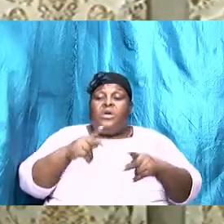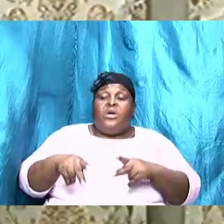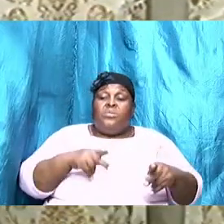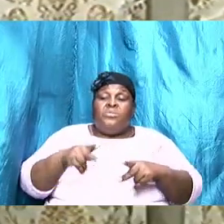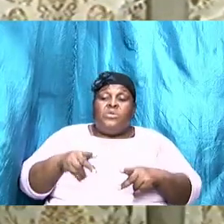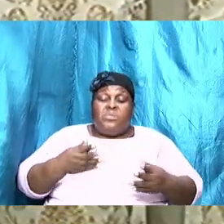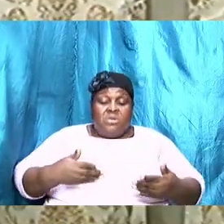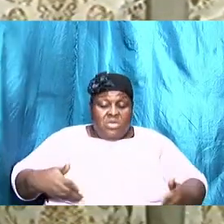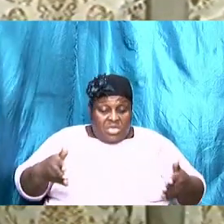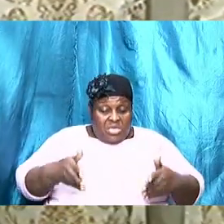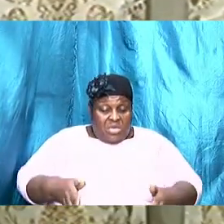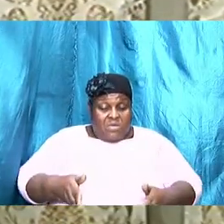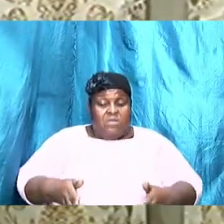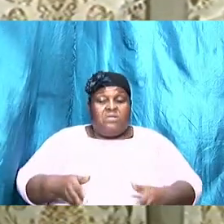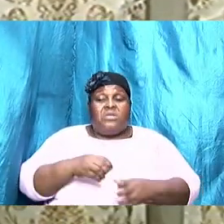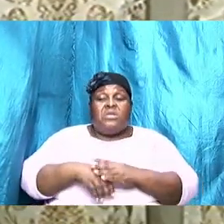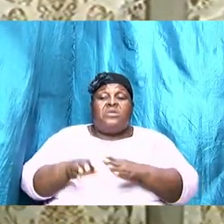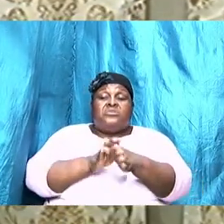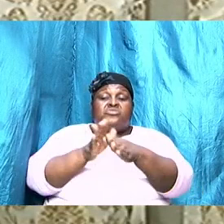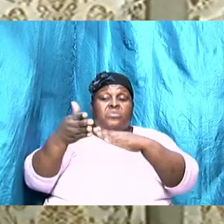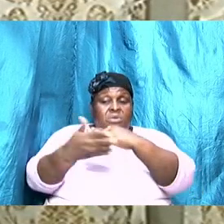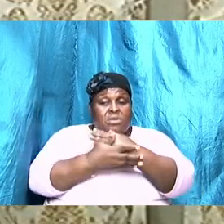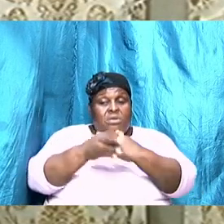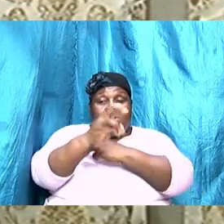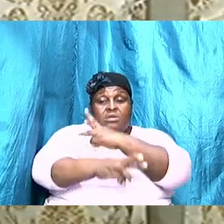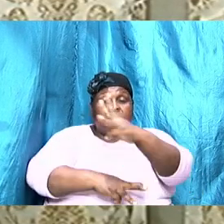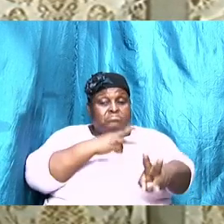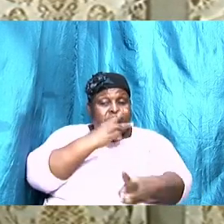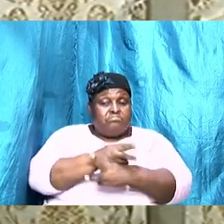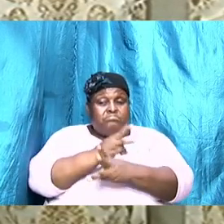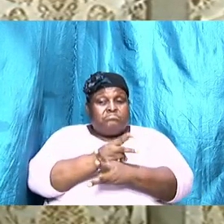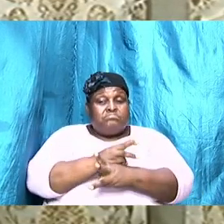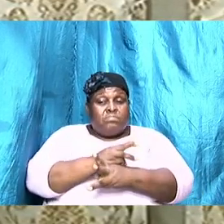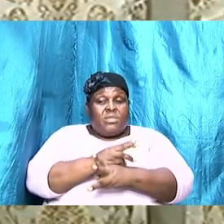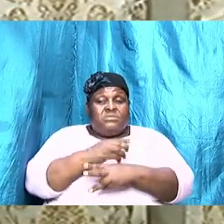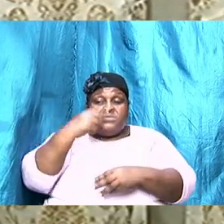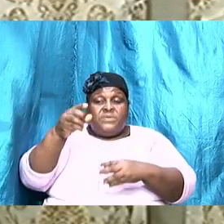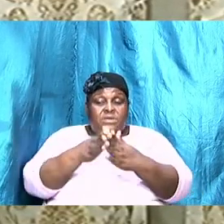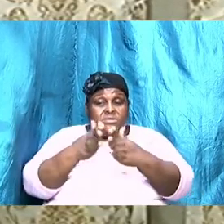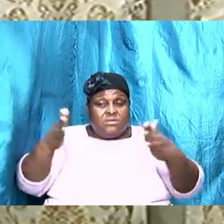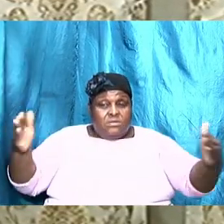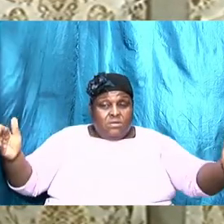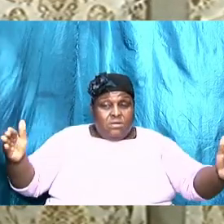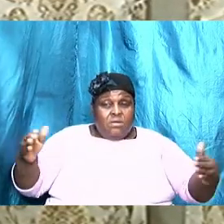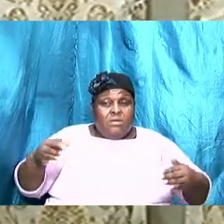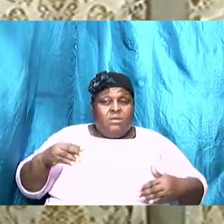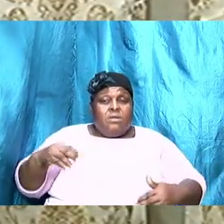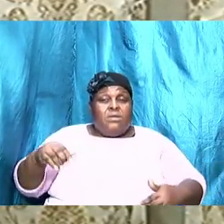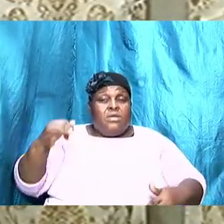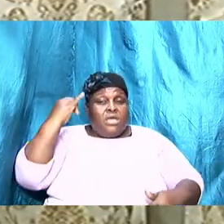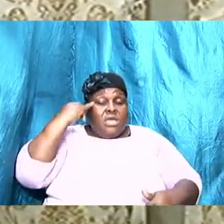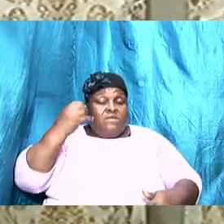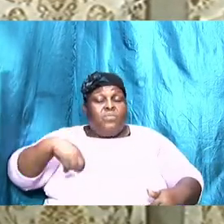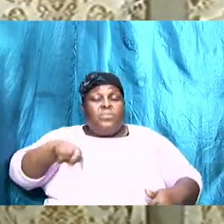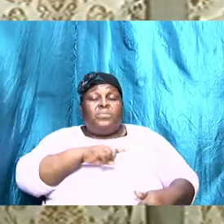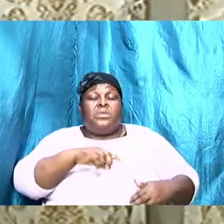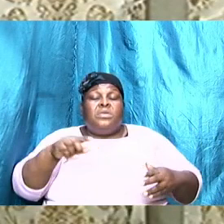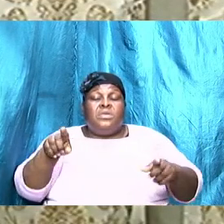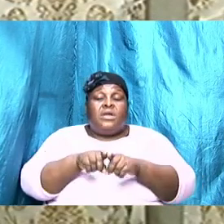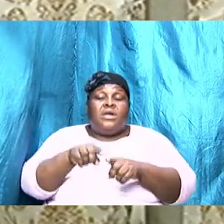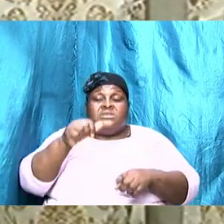so I'm talking generally if we as men have our children